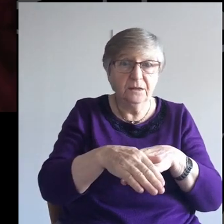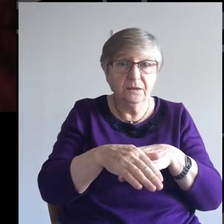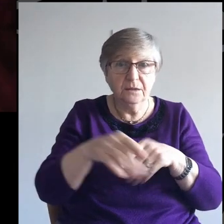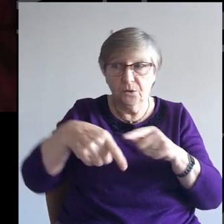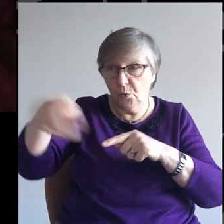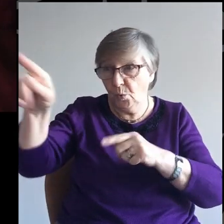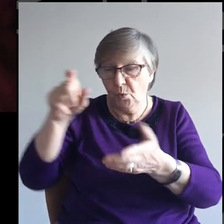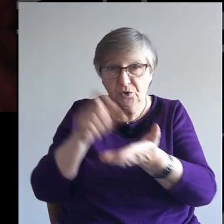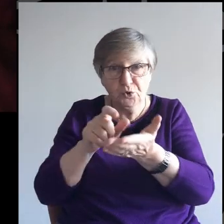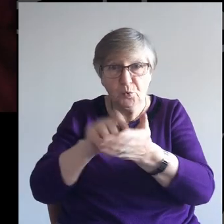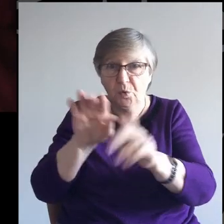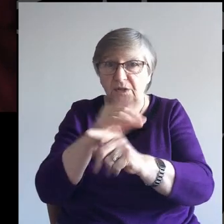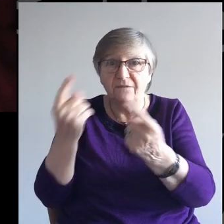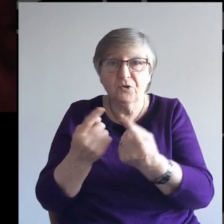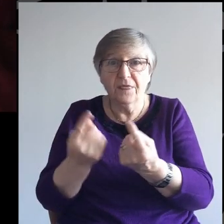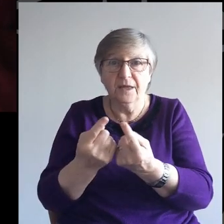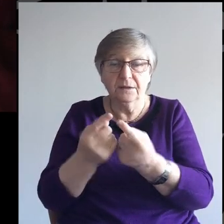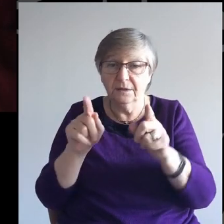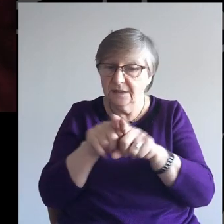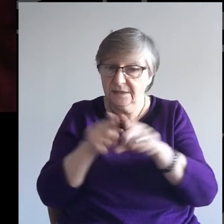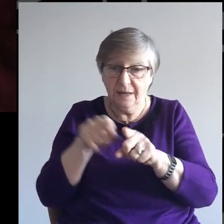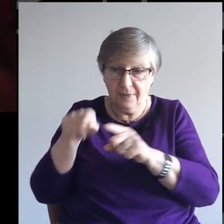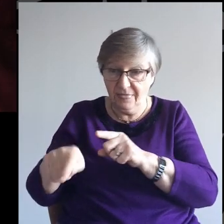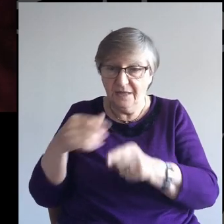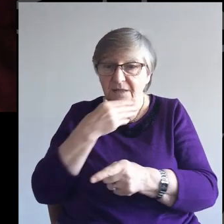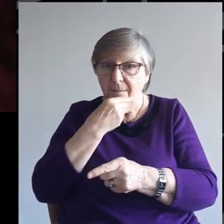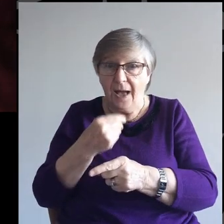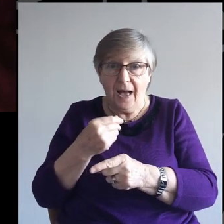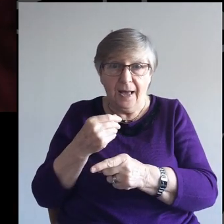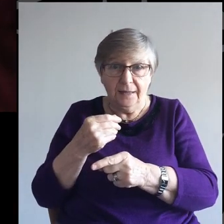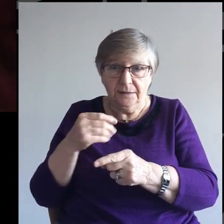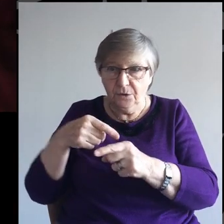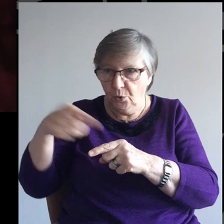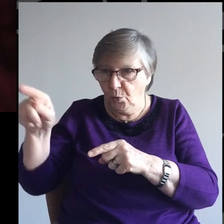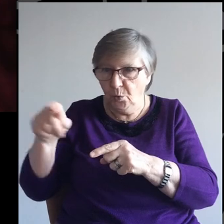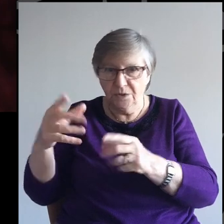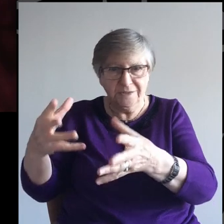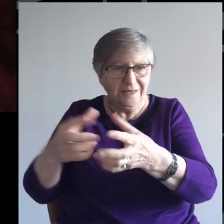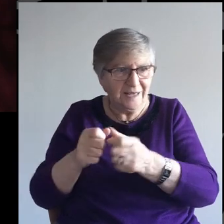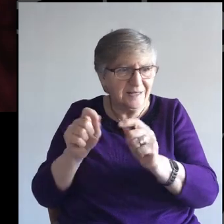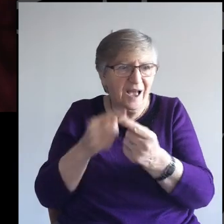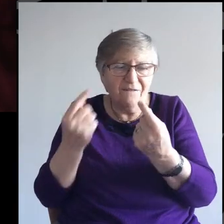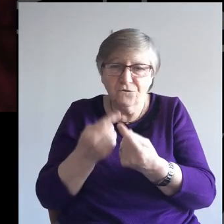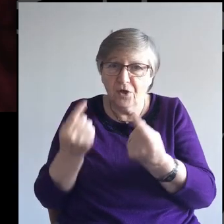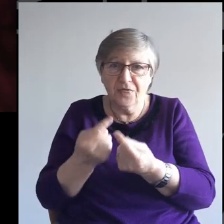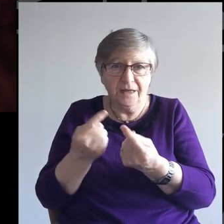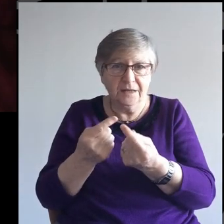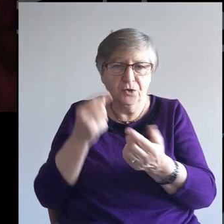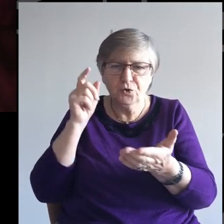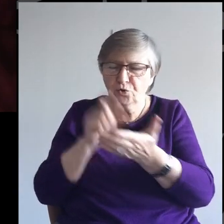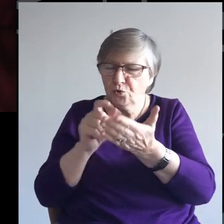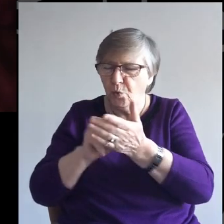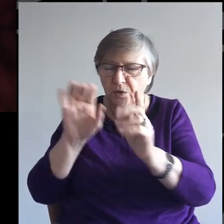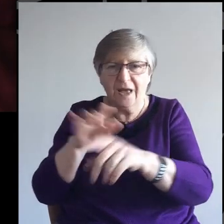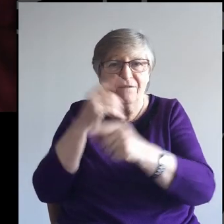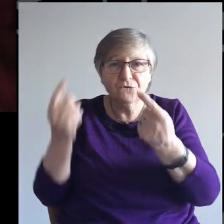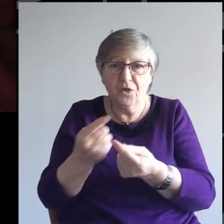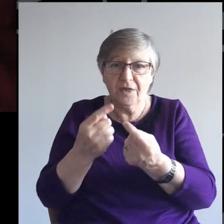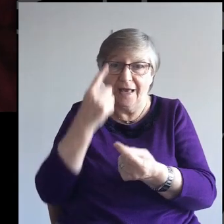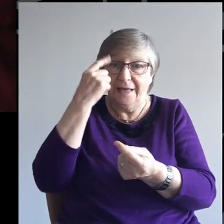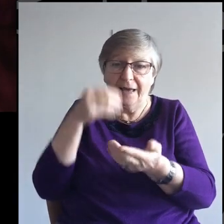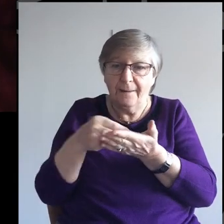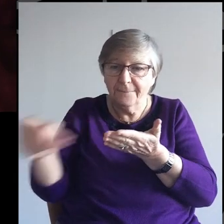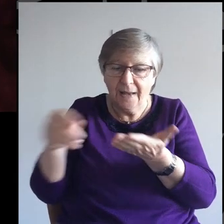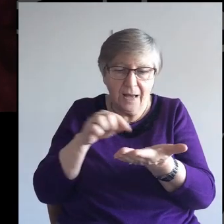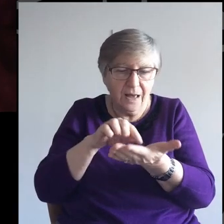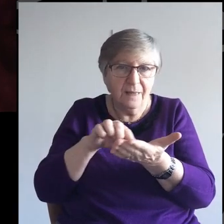had gone and raised everything he could to buy the field, he goes and gets everything, sold everything he had, verse 46,